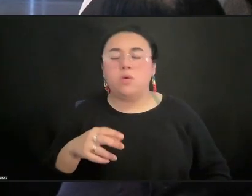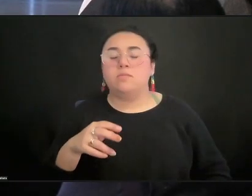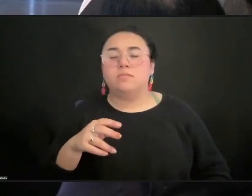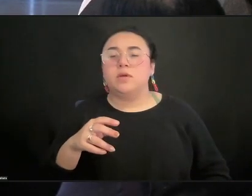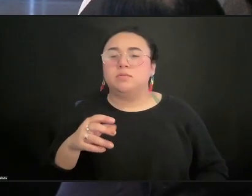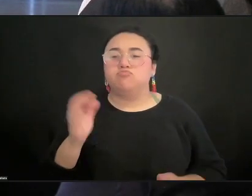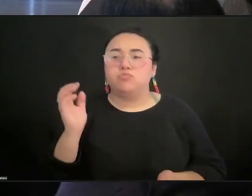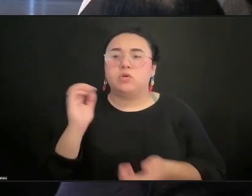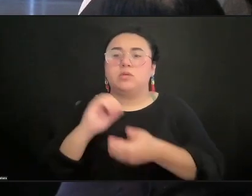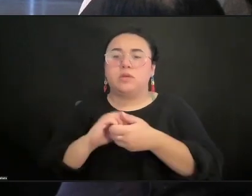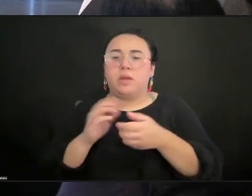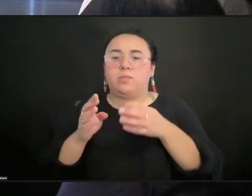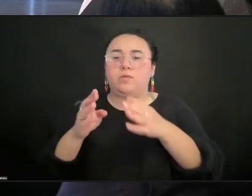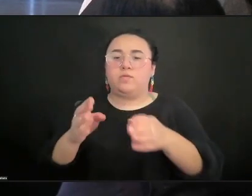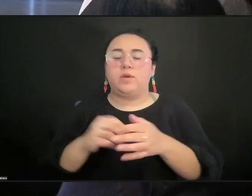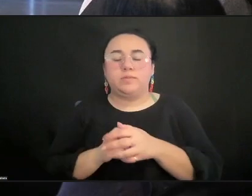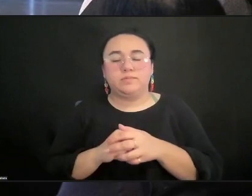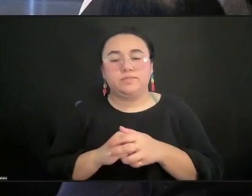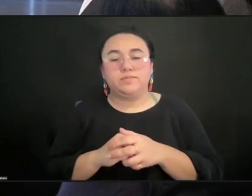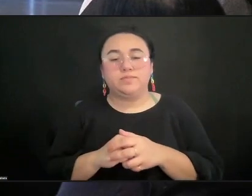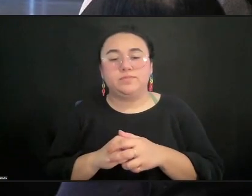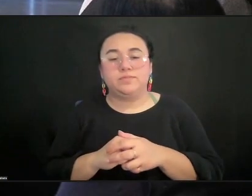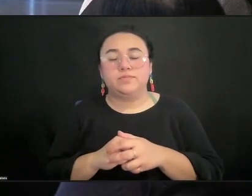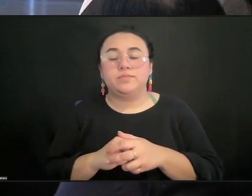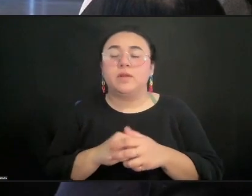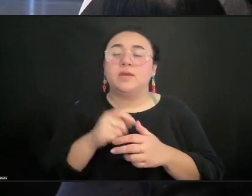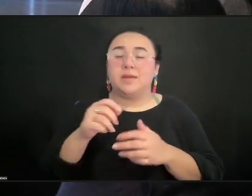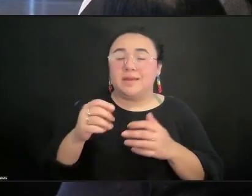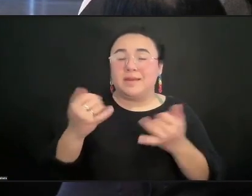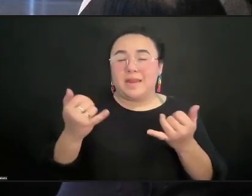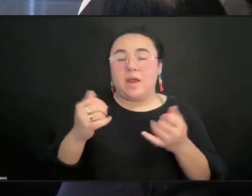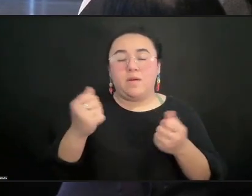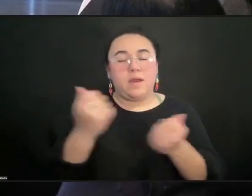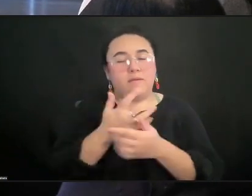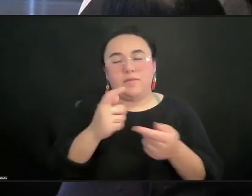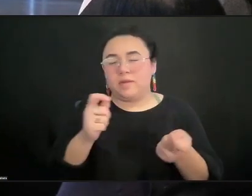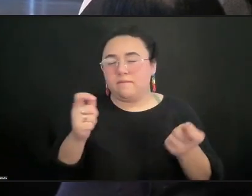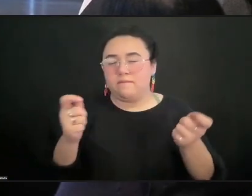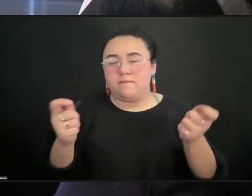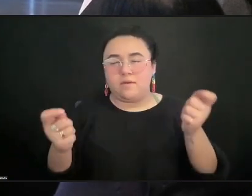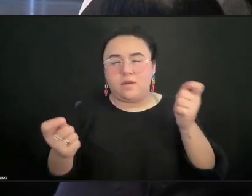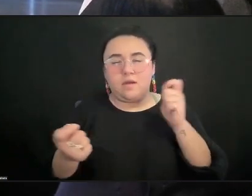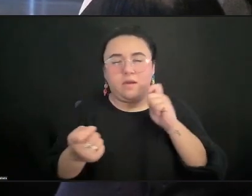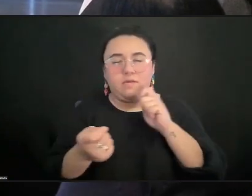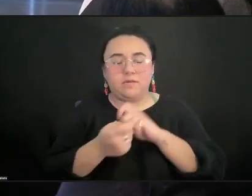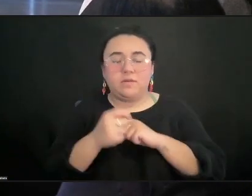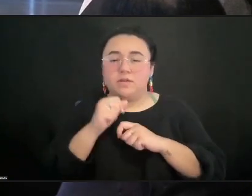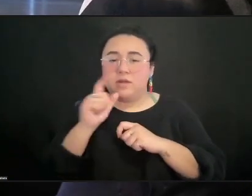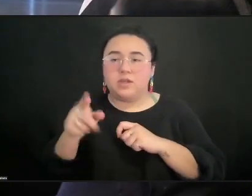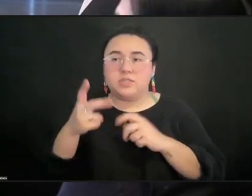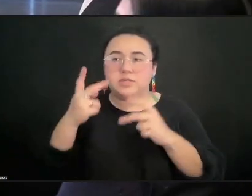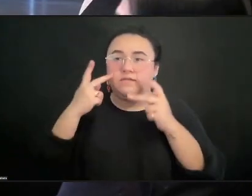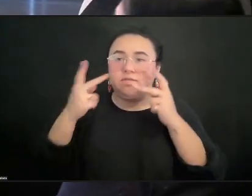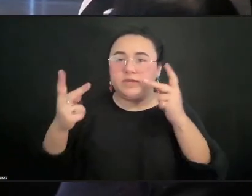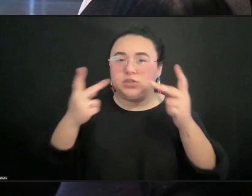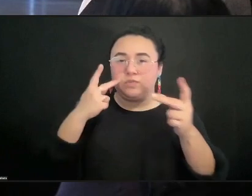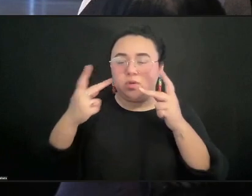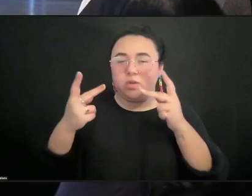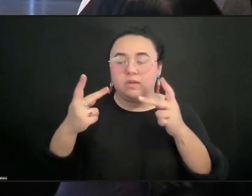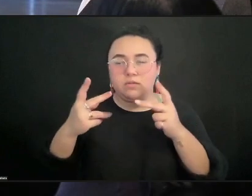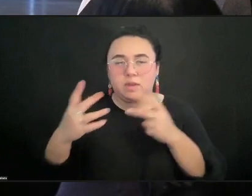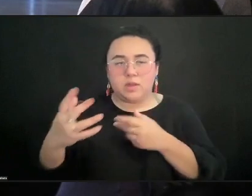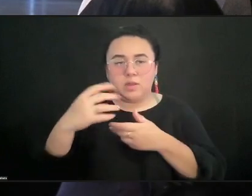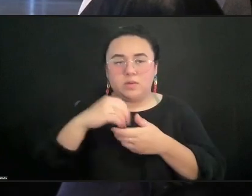include not just sights and visuals, but also haptics and scents, even. And I know, Samora, you did a piece with virtual